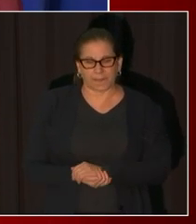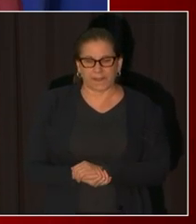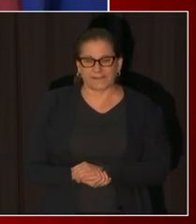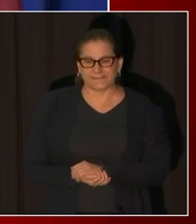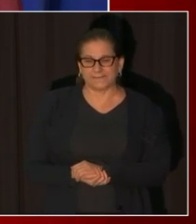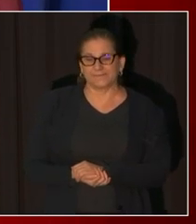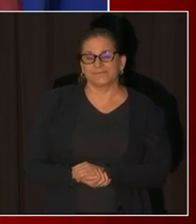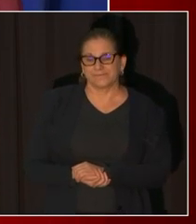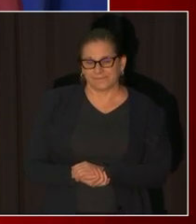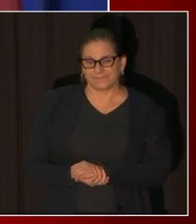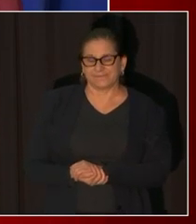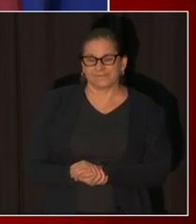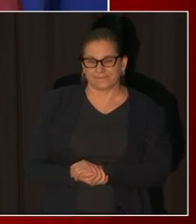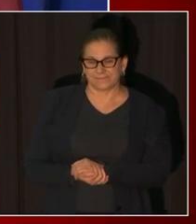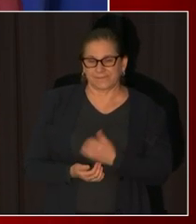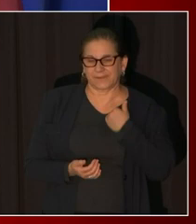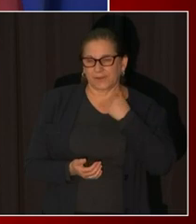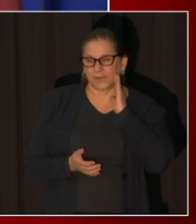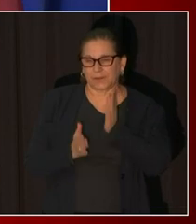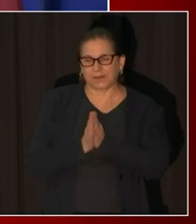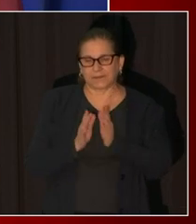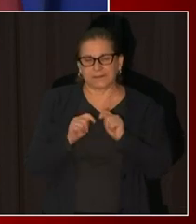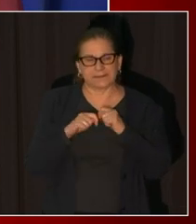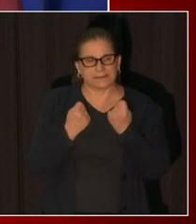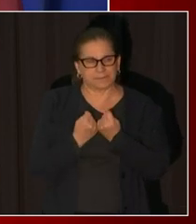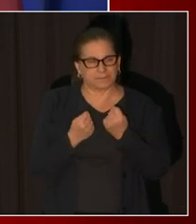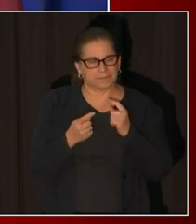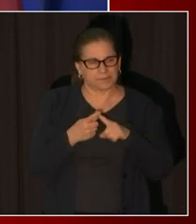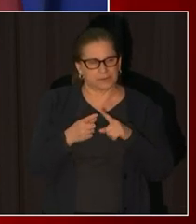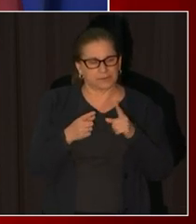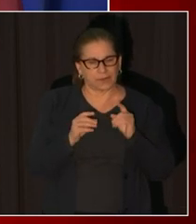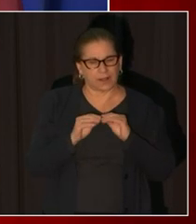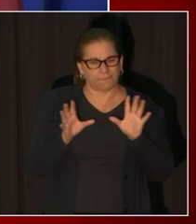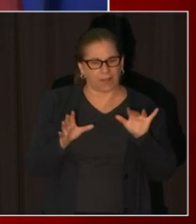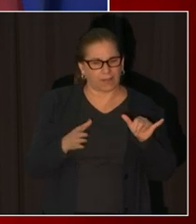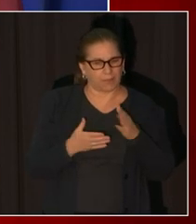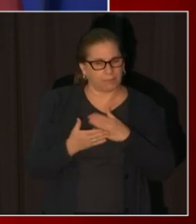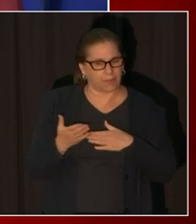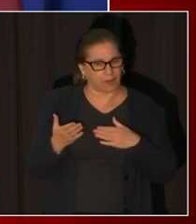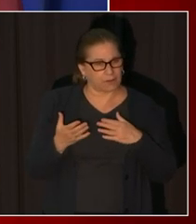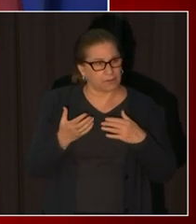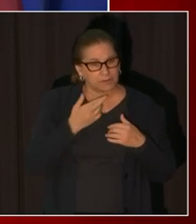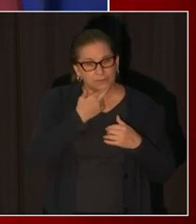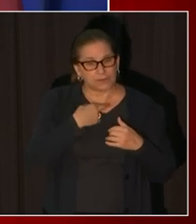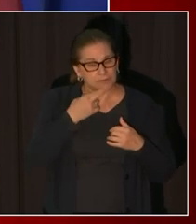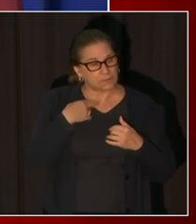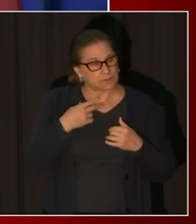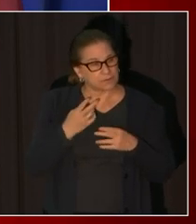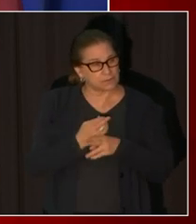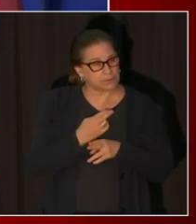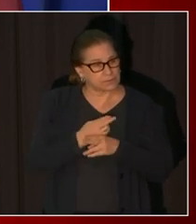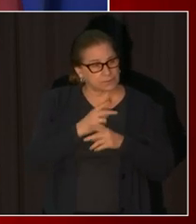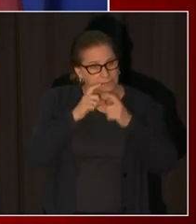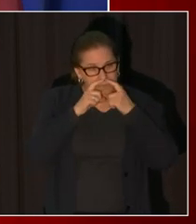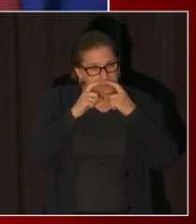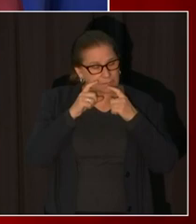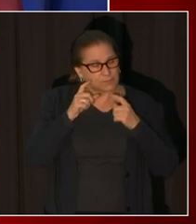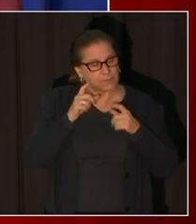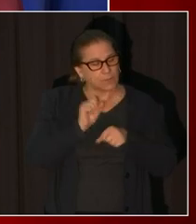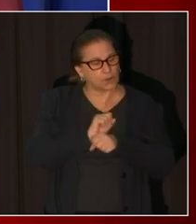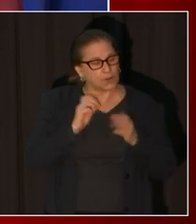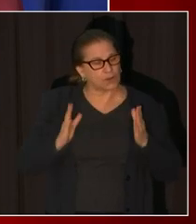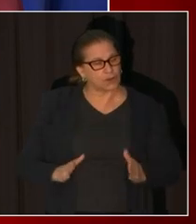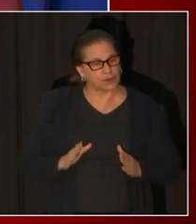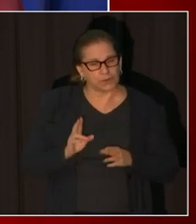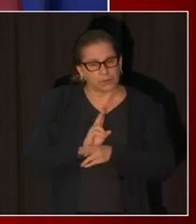what part of the what part of the restaurant is covered if not all part because it is an